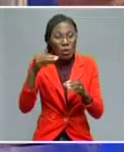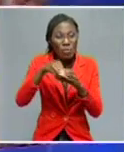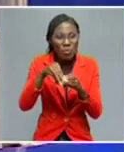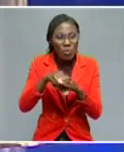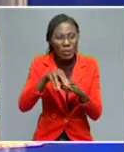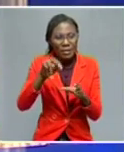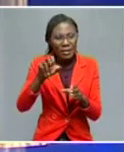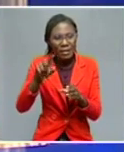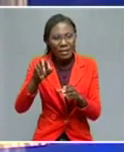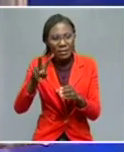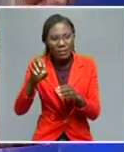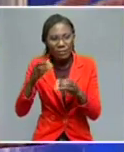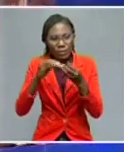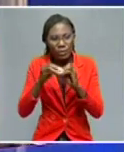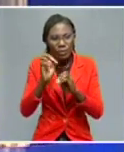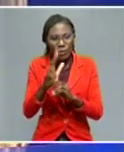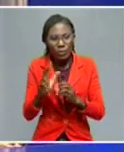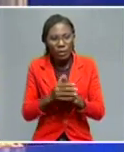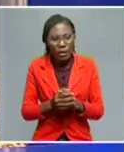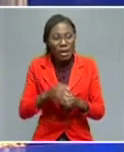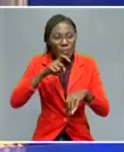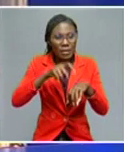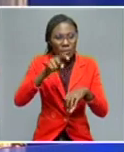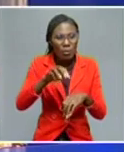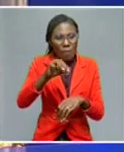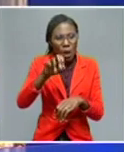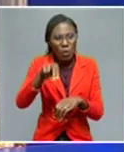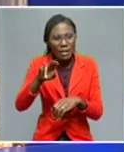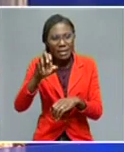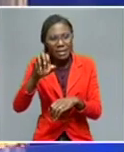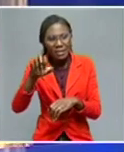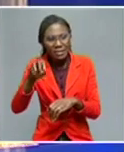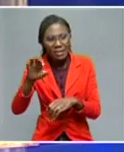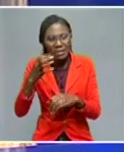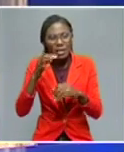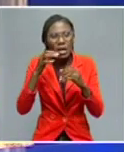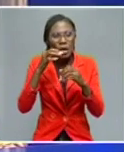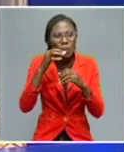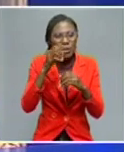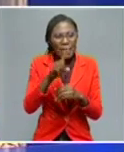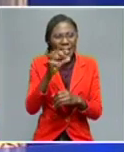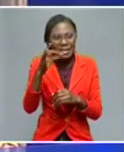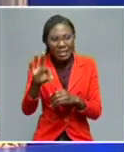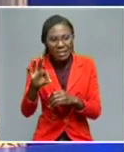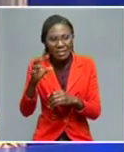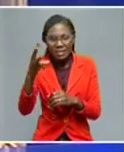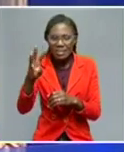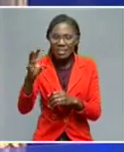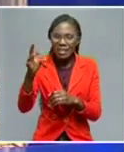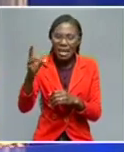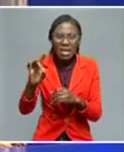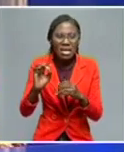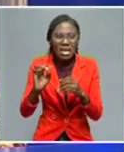1965. By the time Mauritius became independent in 1968, the population of Diego Garcia and